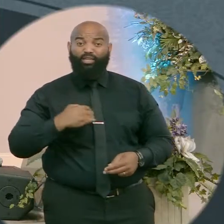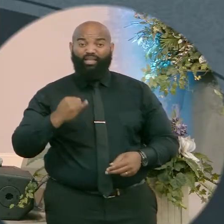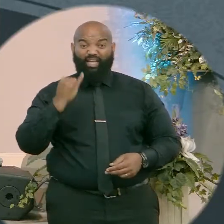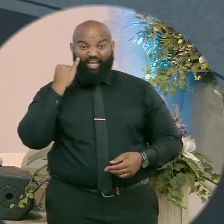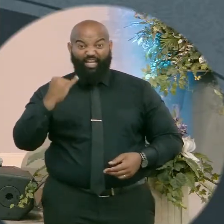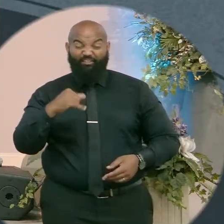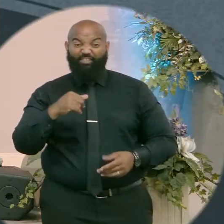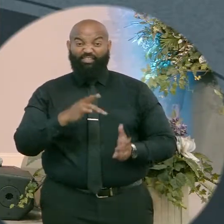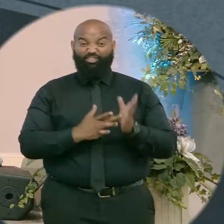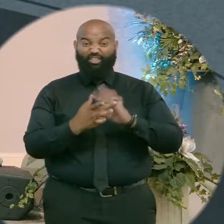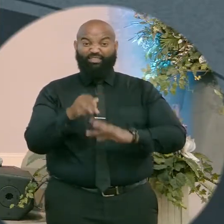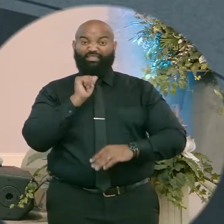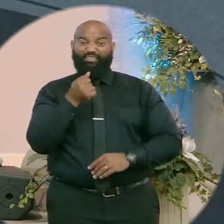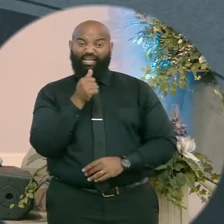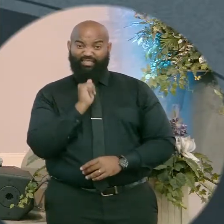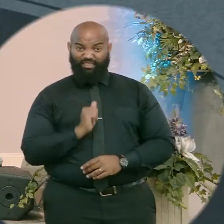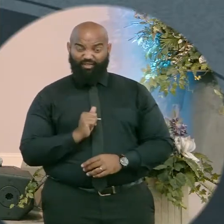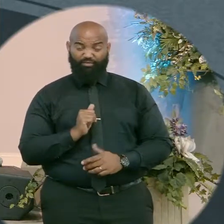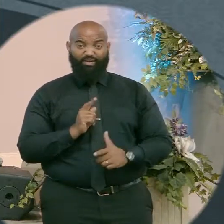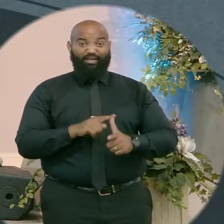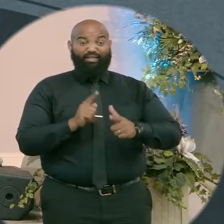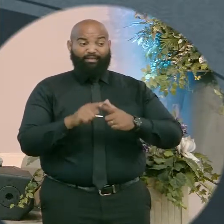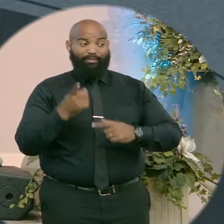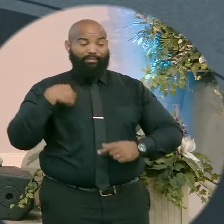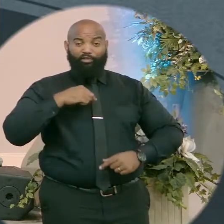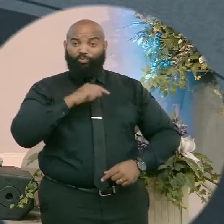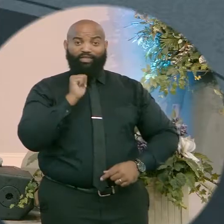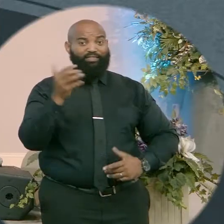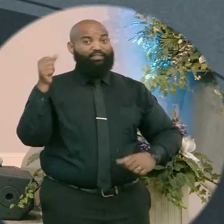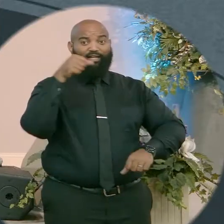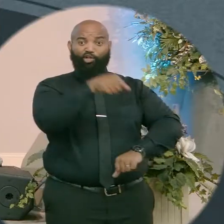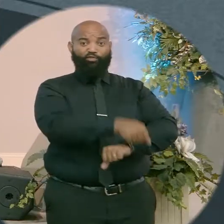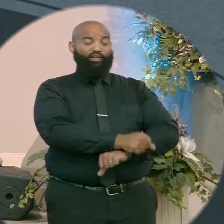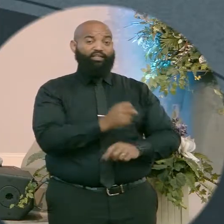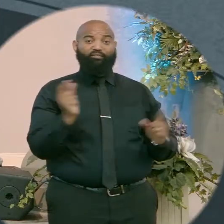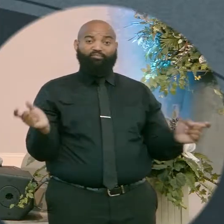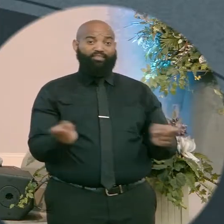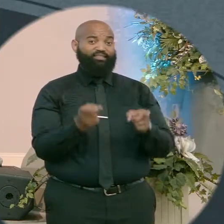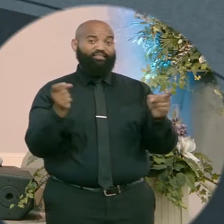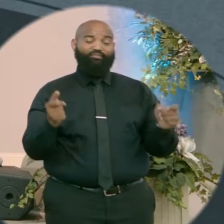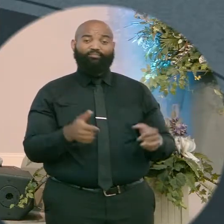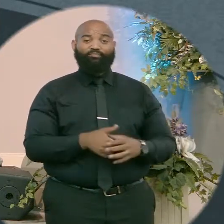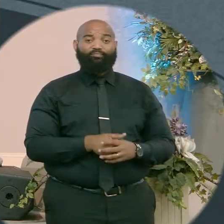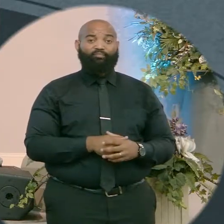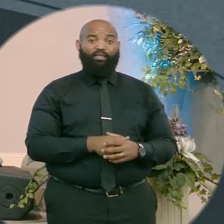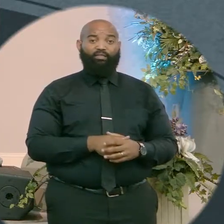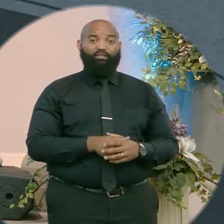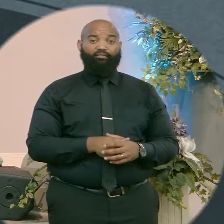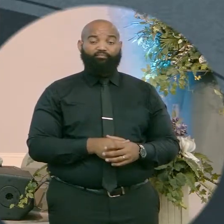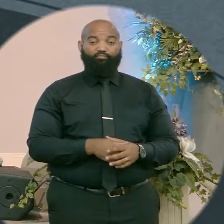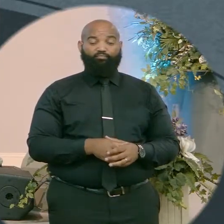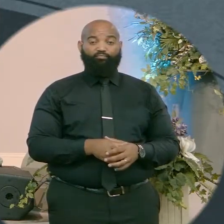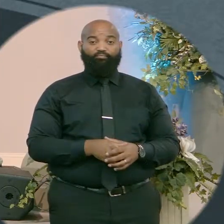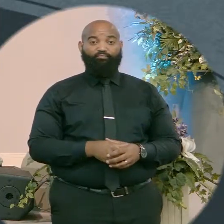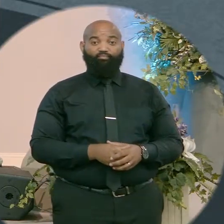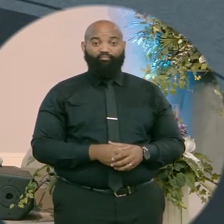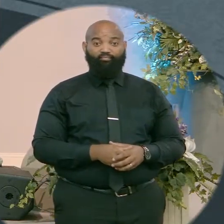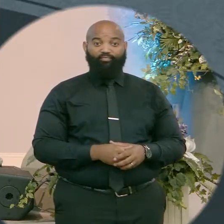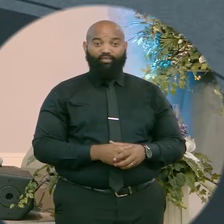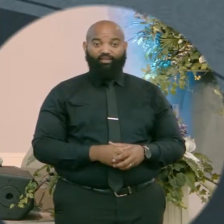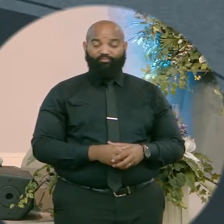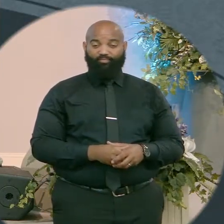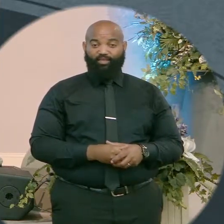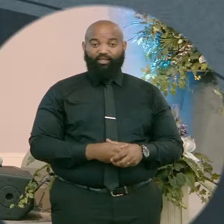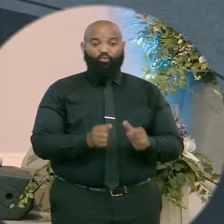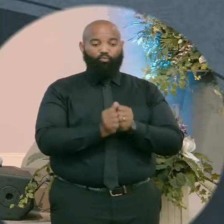This war was about us. If Jesus had refused to suffer, there would have been no cross. If there wouldn't have been no cross,